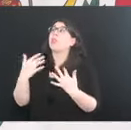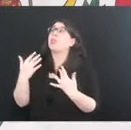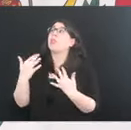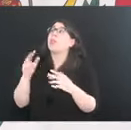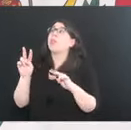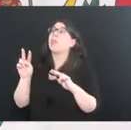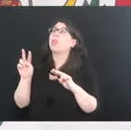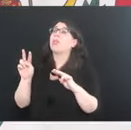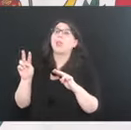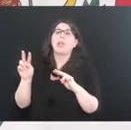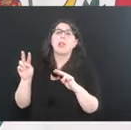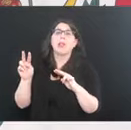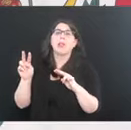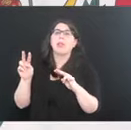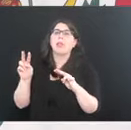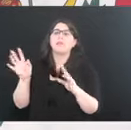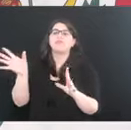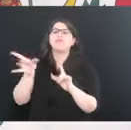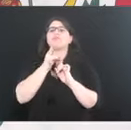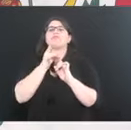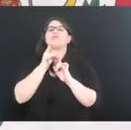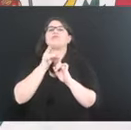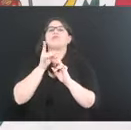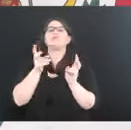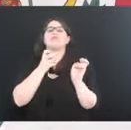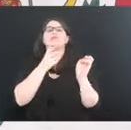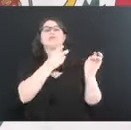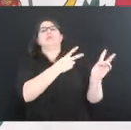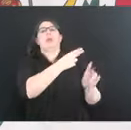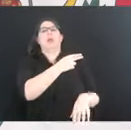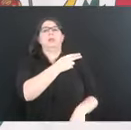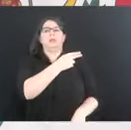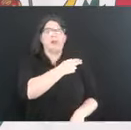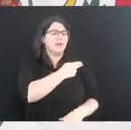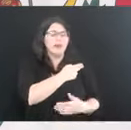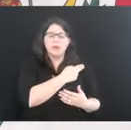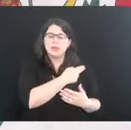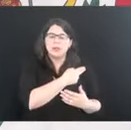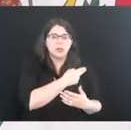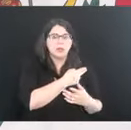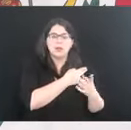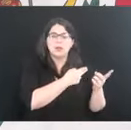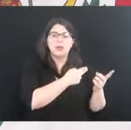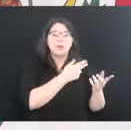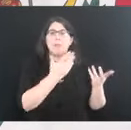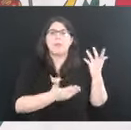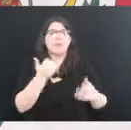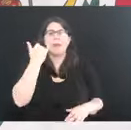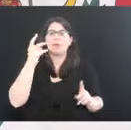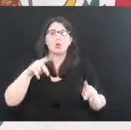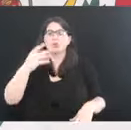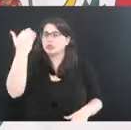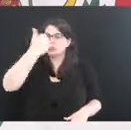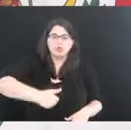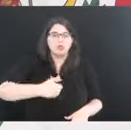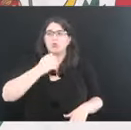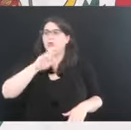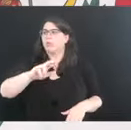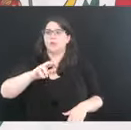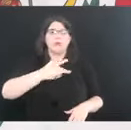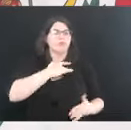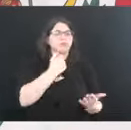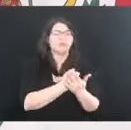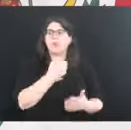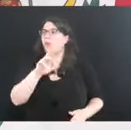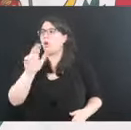taking up hospital space that really and truly where we have a stroke victim or a heart attack victim or